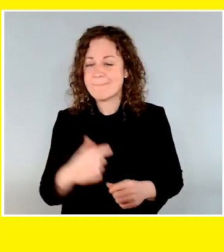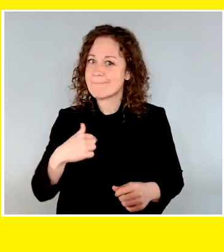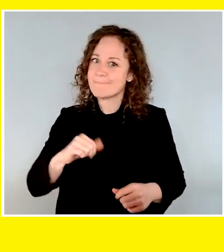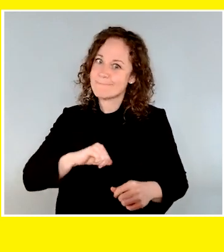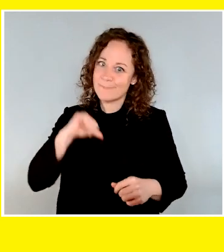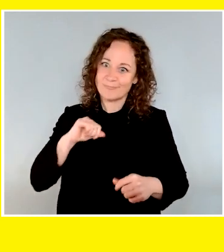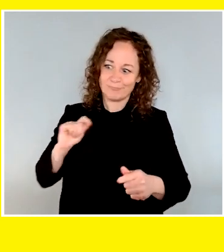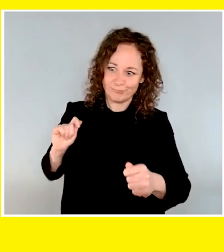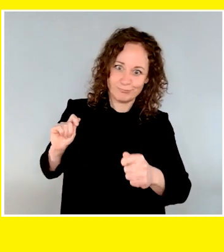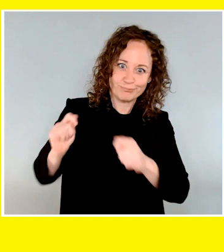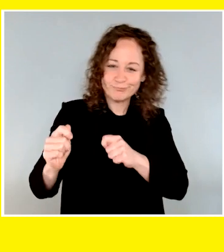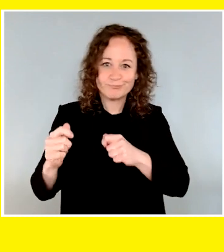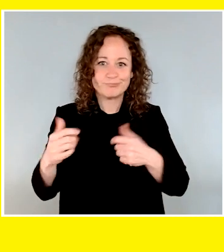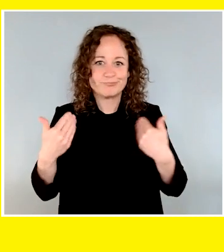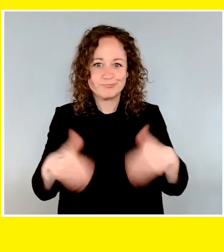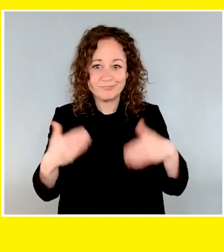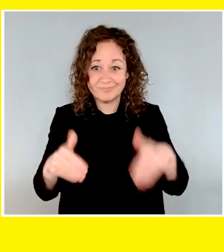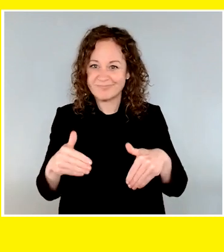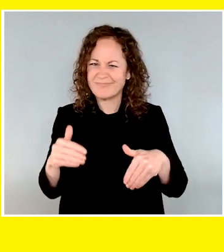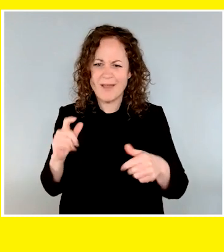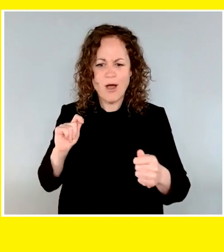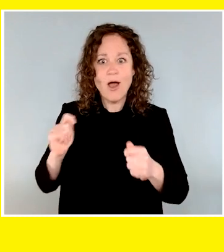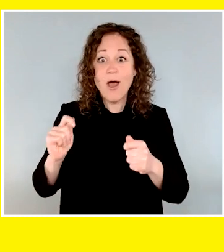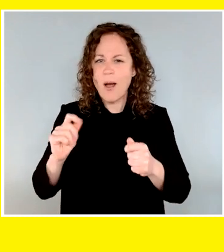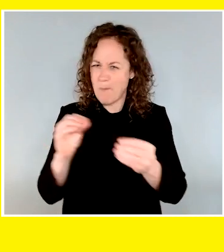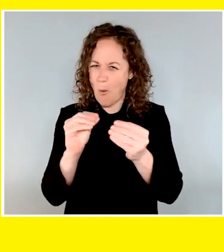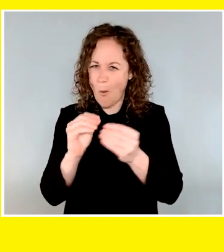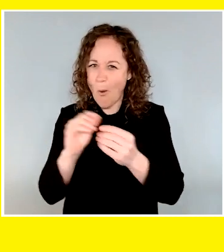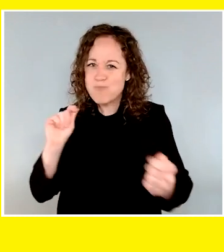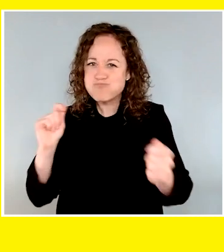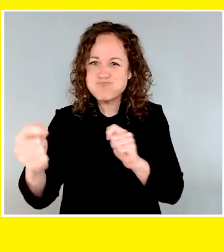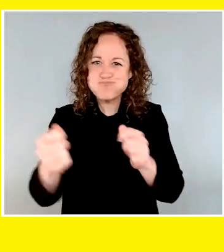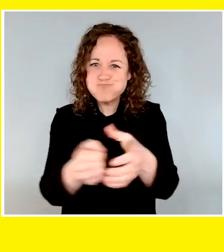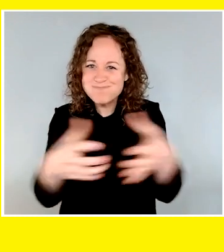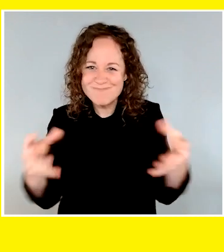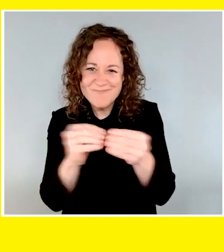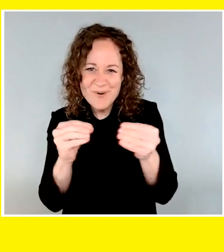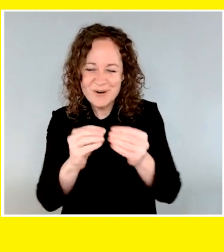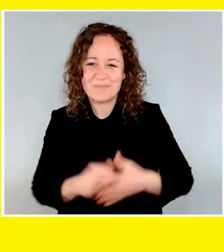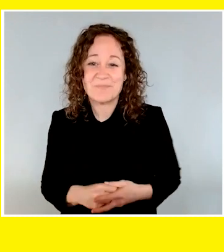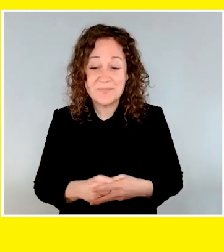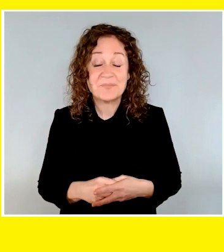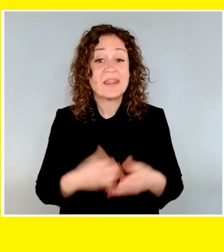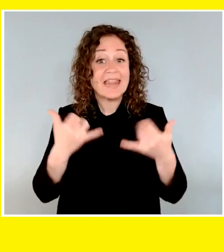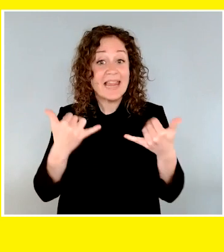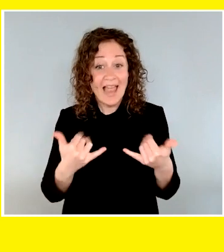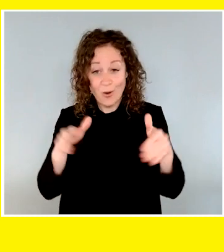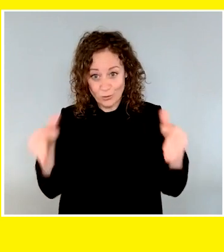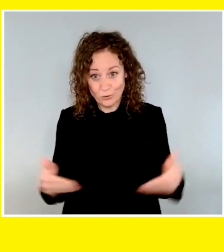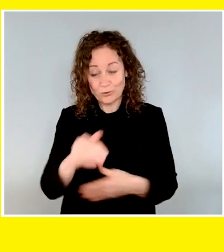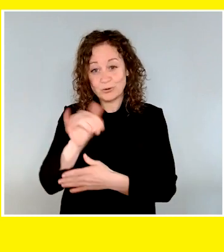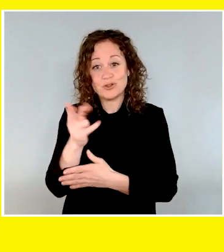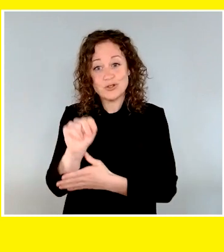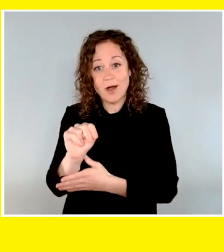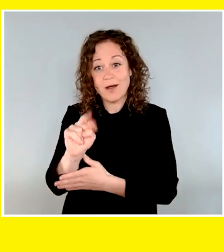We are very proud of how far we've come in such a short time, but this is just the beginning. I would now like